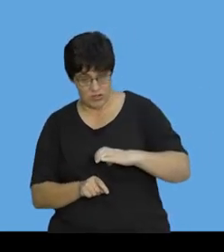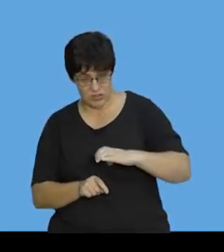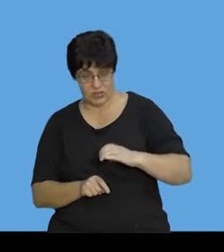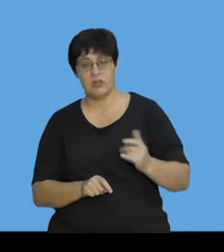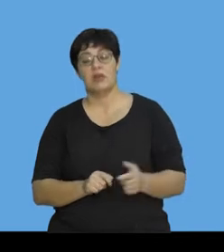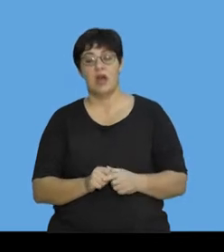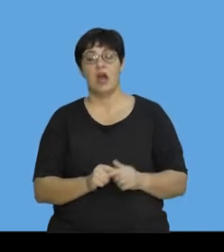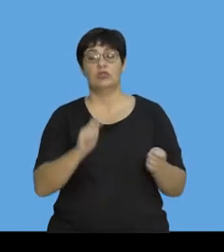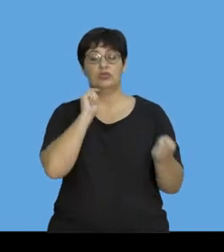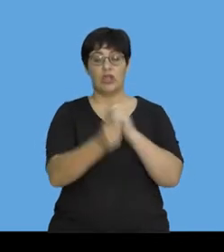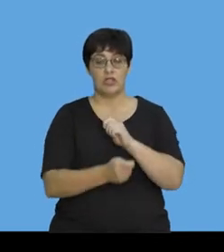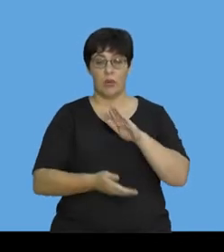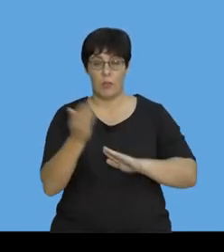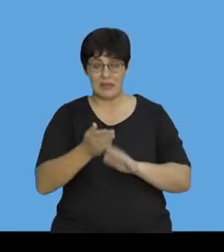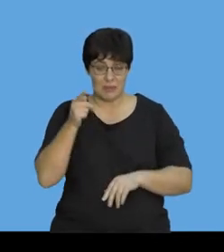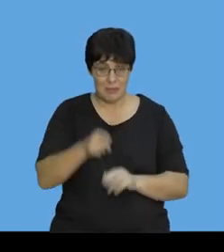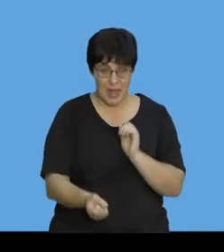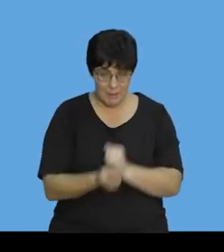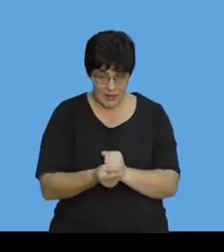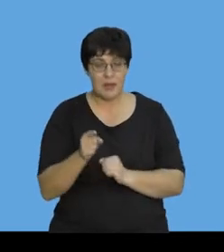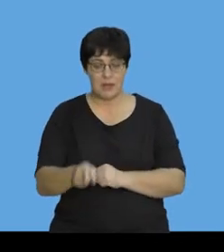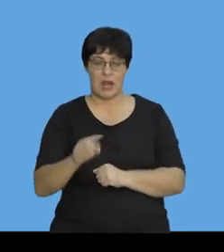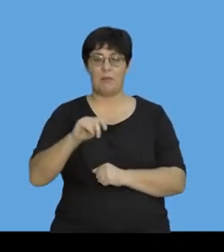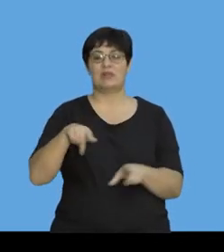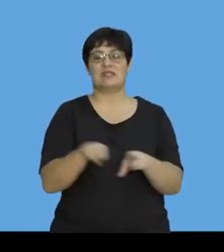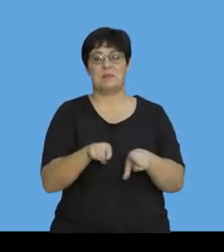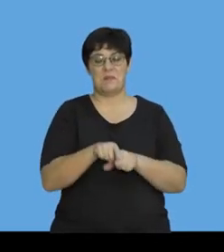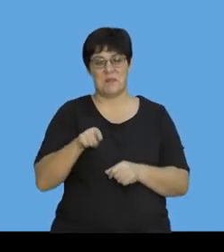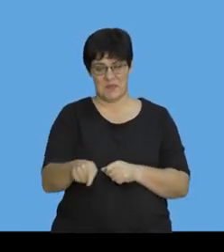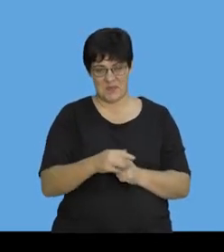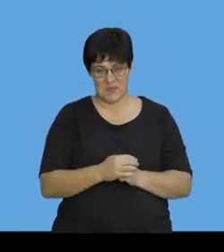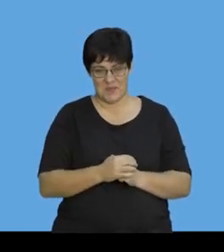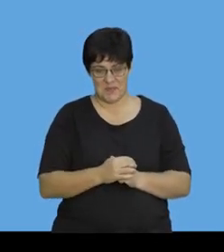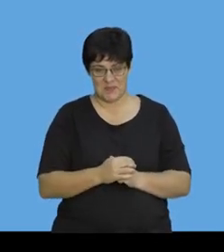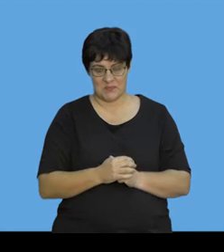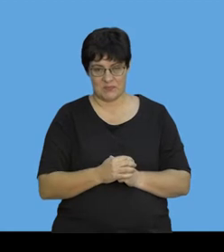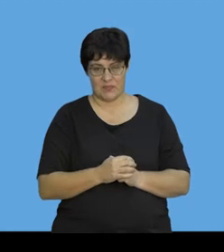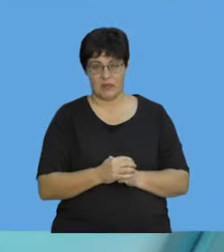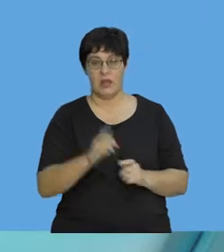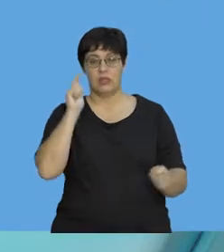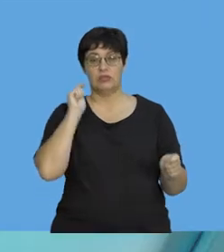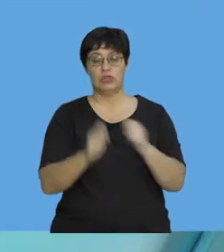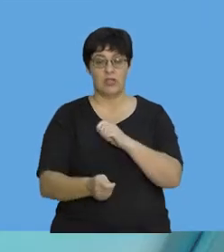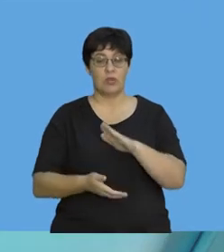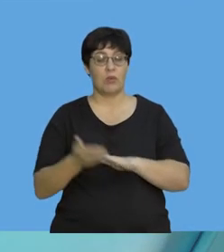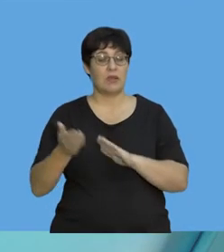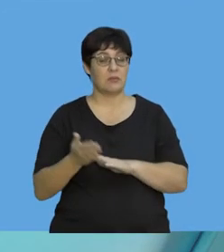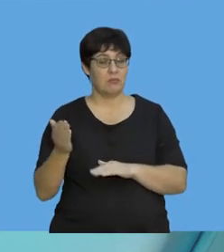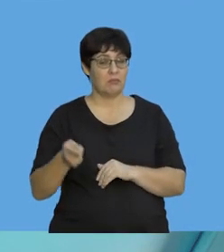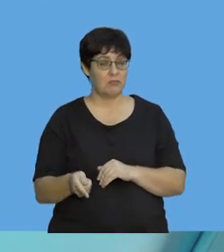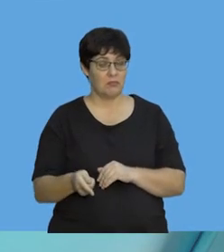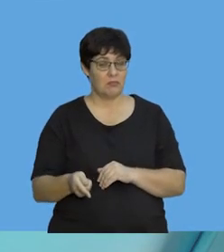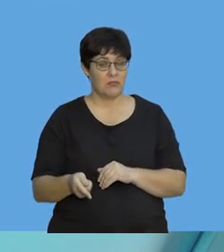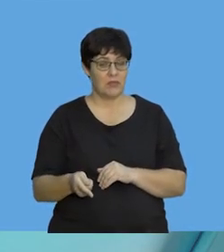direction of change in momentum. We've spent lots of time on this. We've had to do it before. The change in